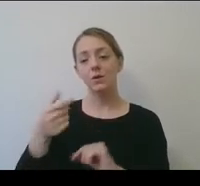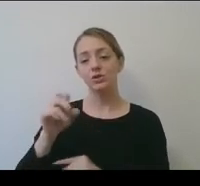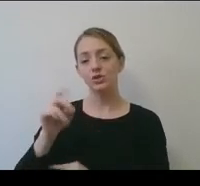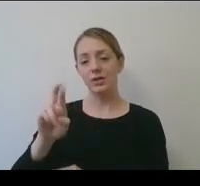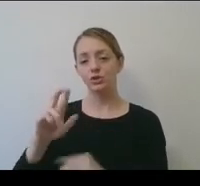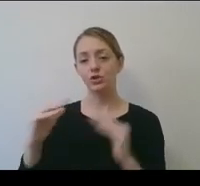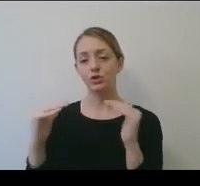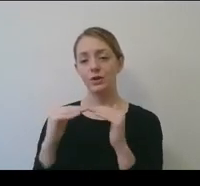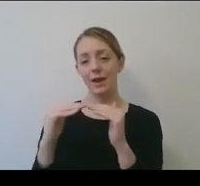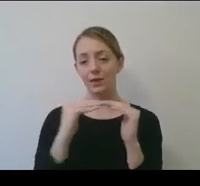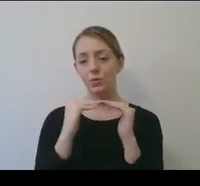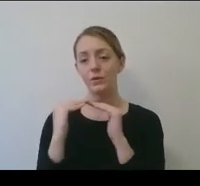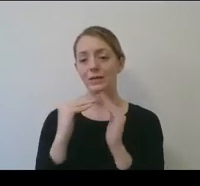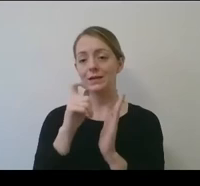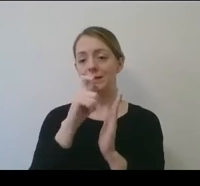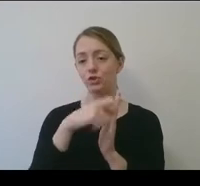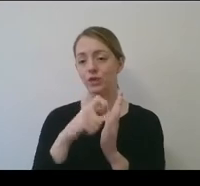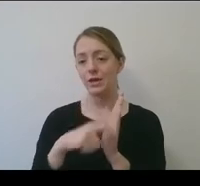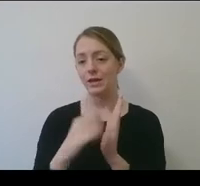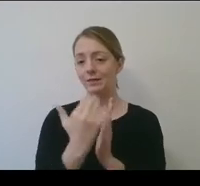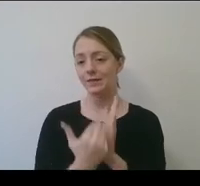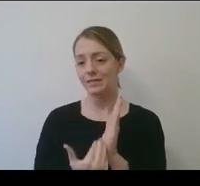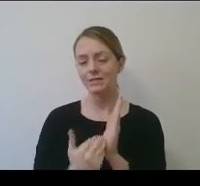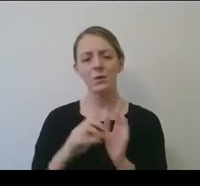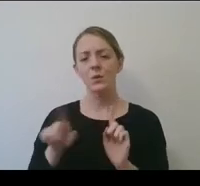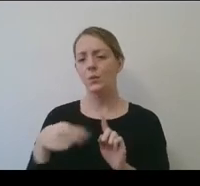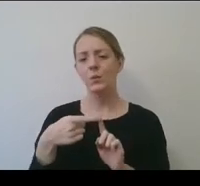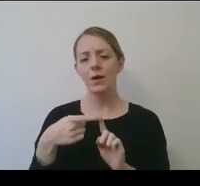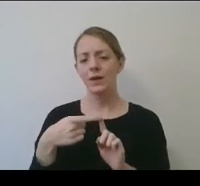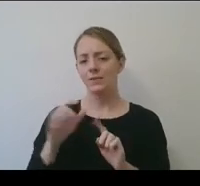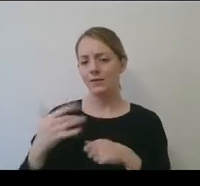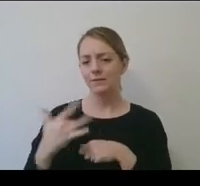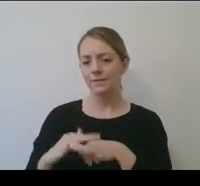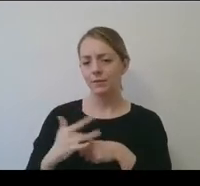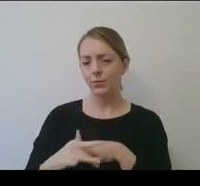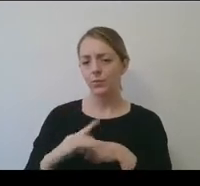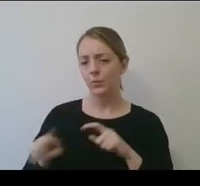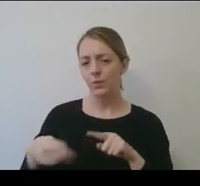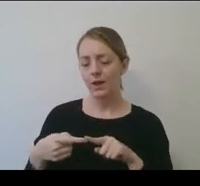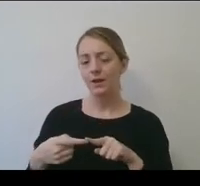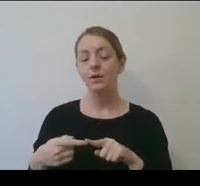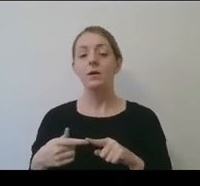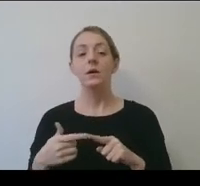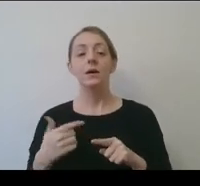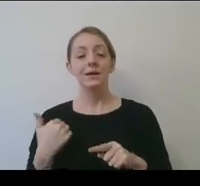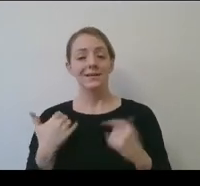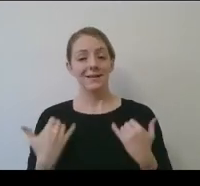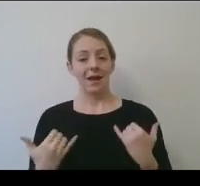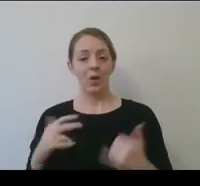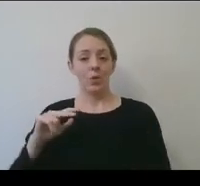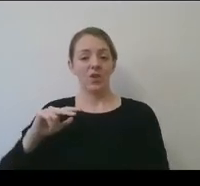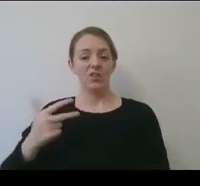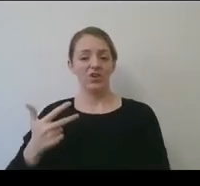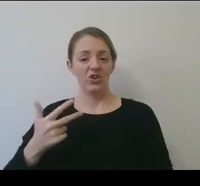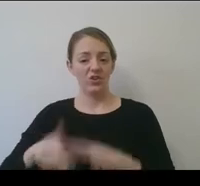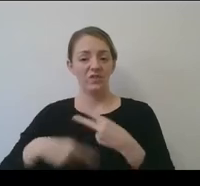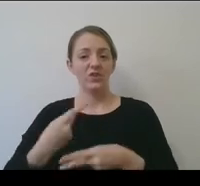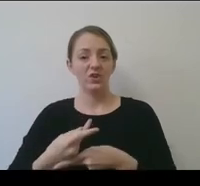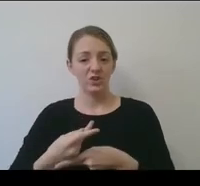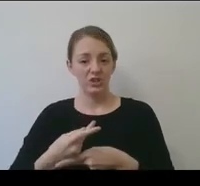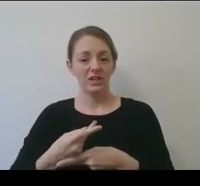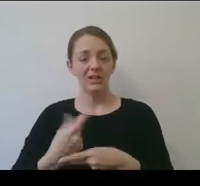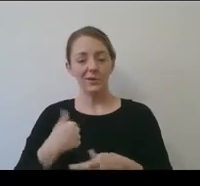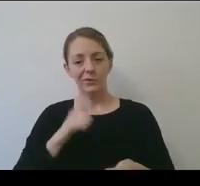I just referenced and when will that be revealed and available? As I noted, we're in our third version of that that addresses